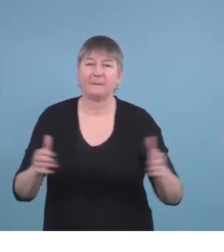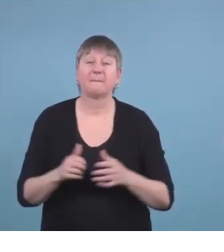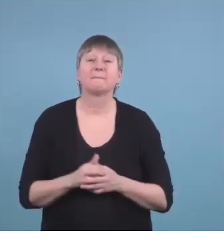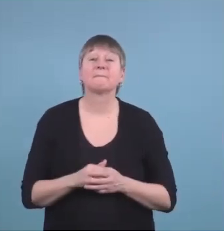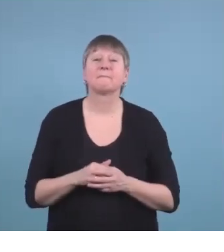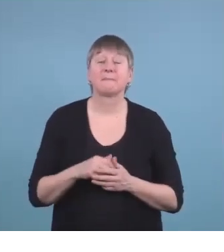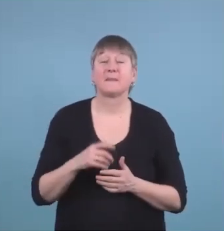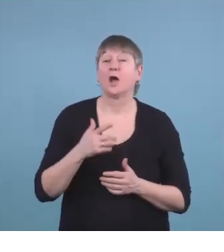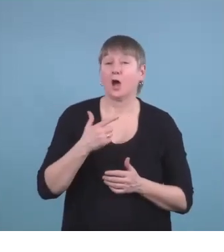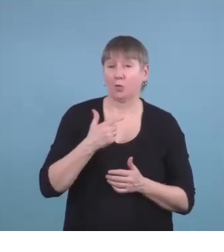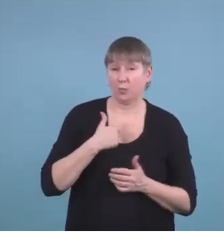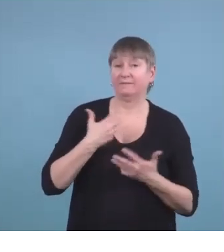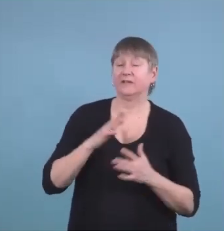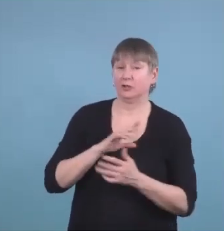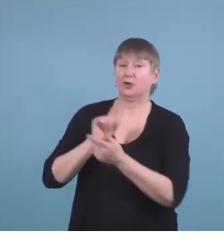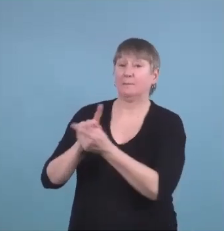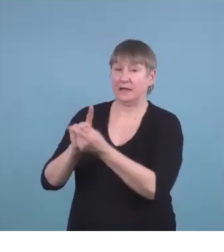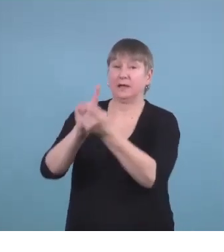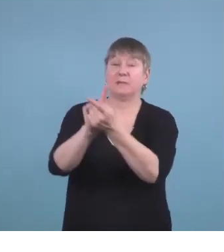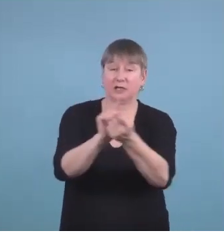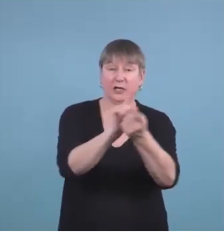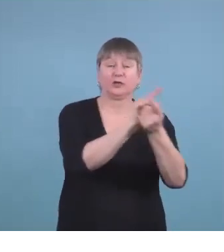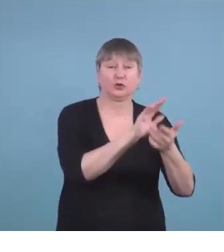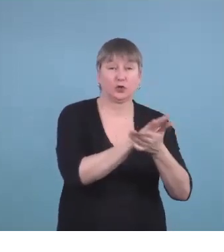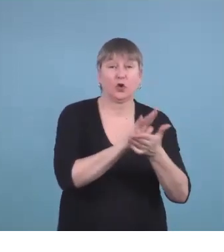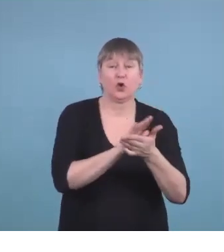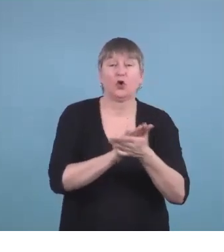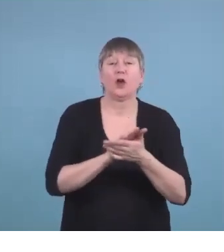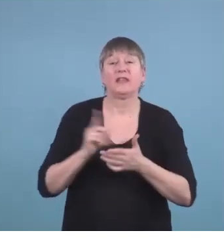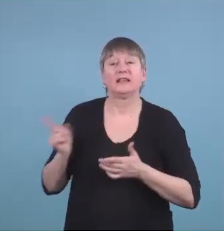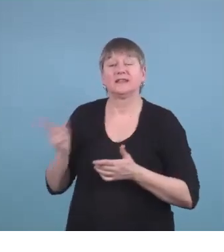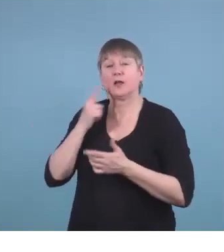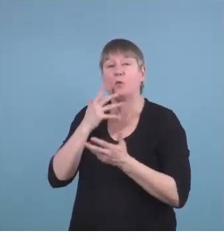with a few of the schools and they've said that they want the families to book them by March.